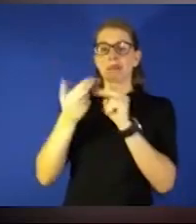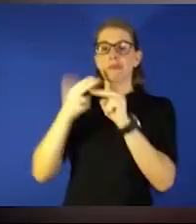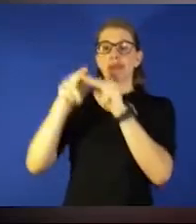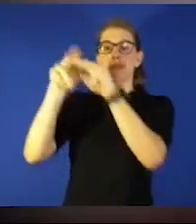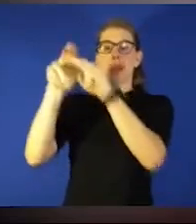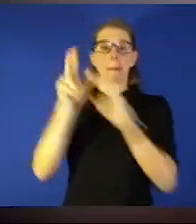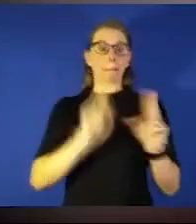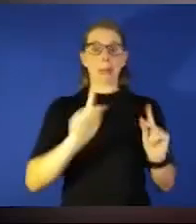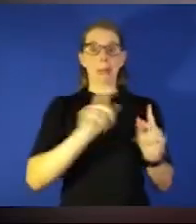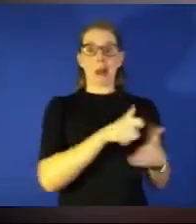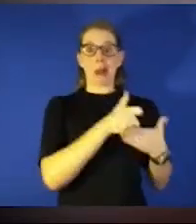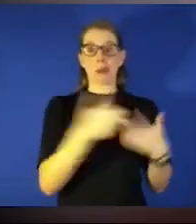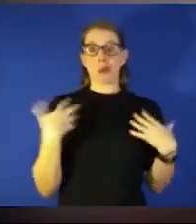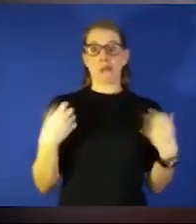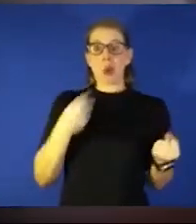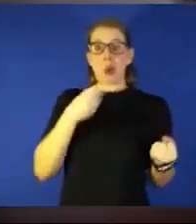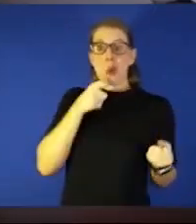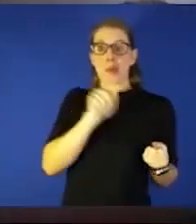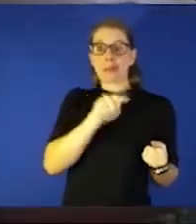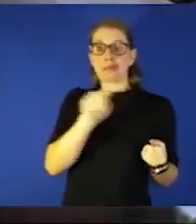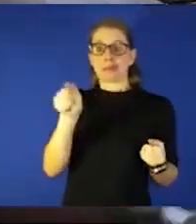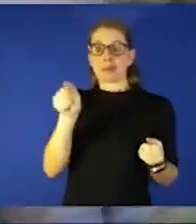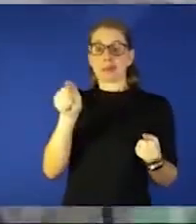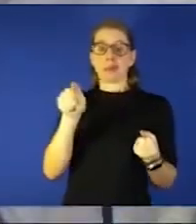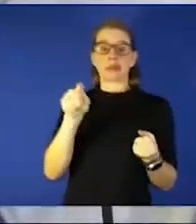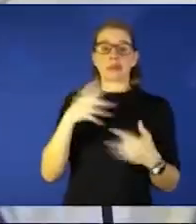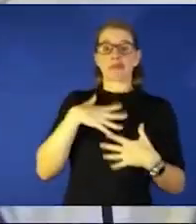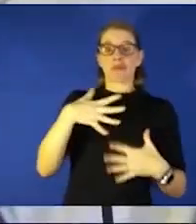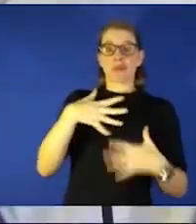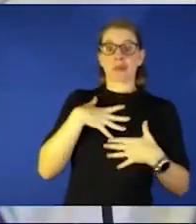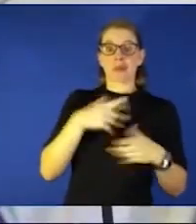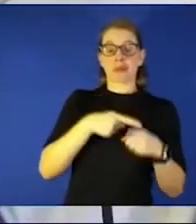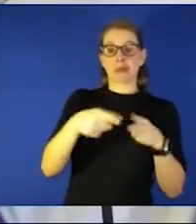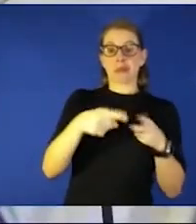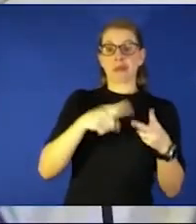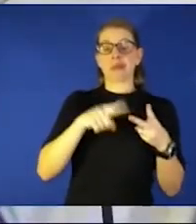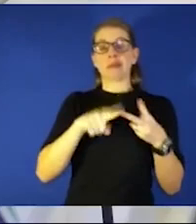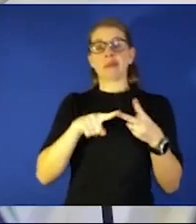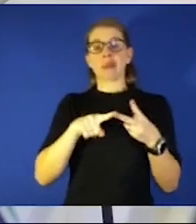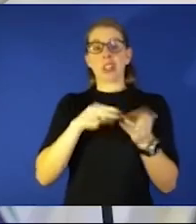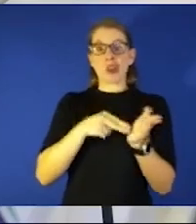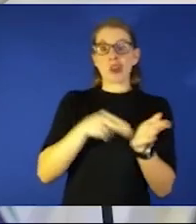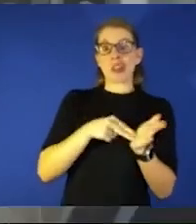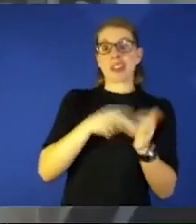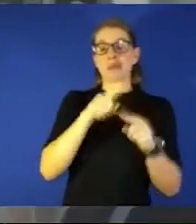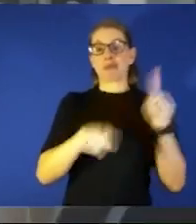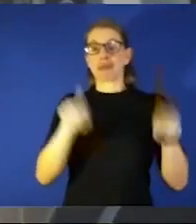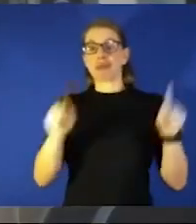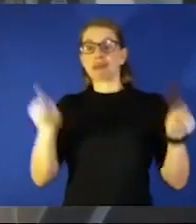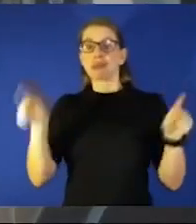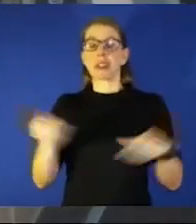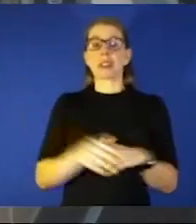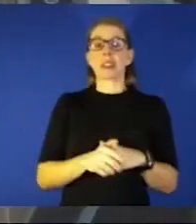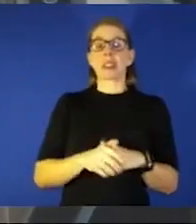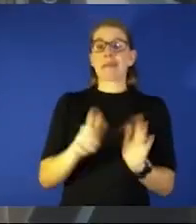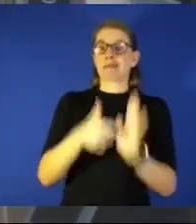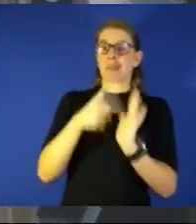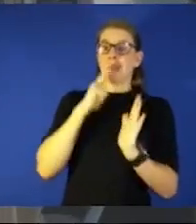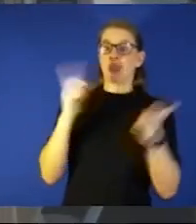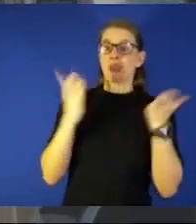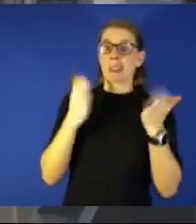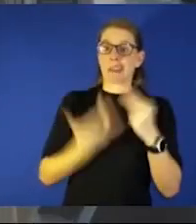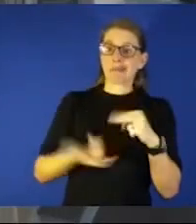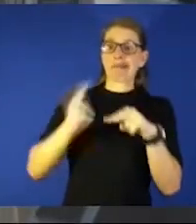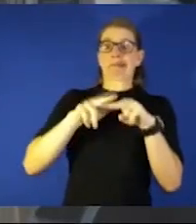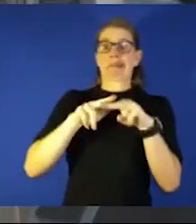recover everyone from breathing experts to the doctors and to the nurses and as the demand for services grow so too